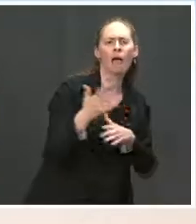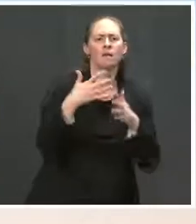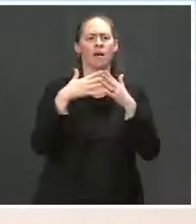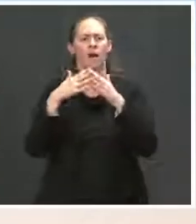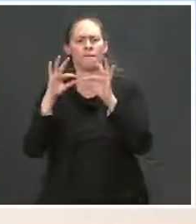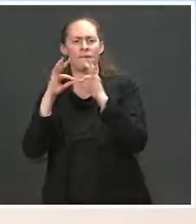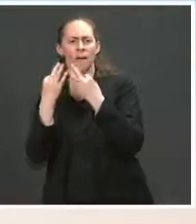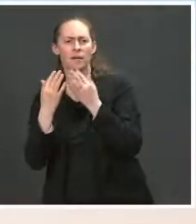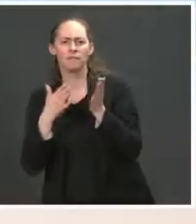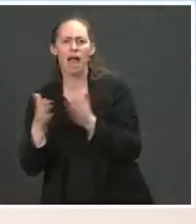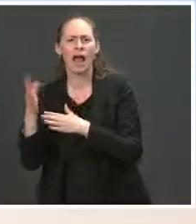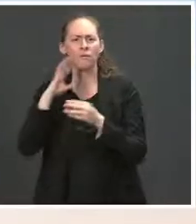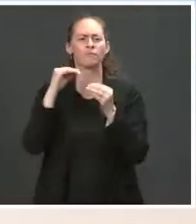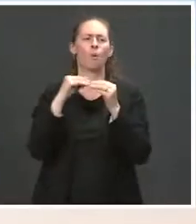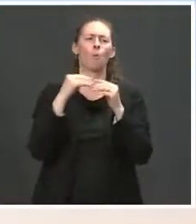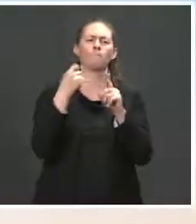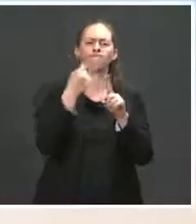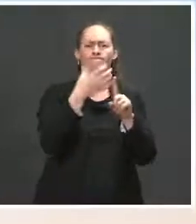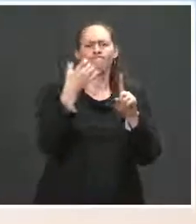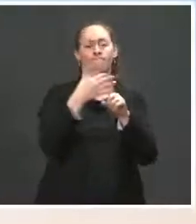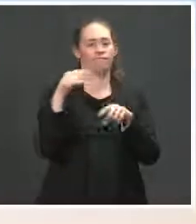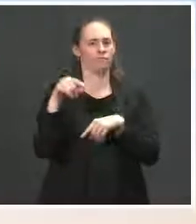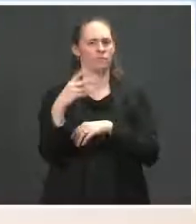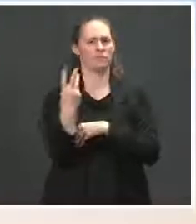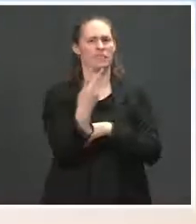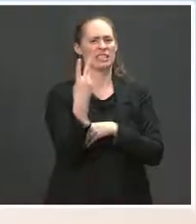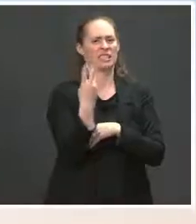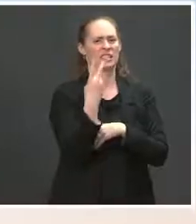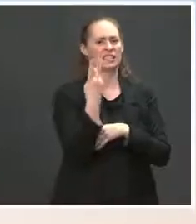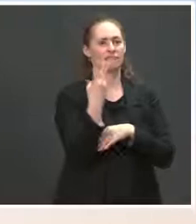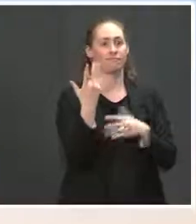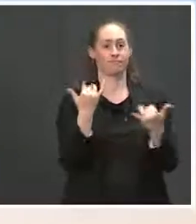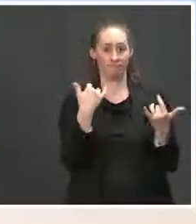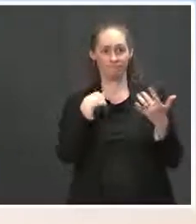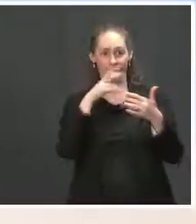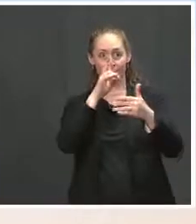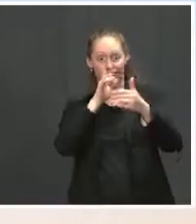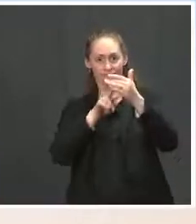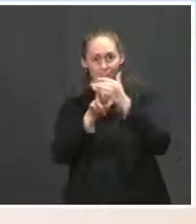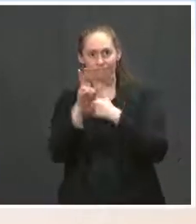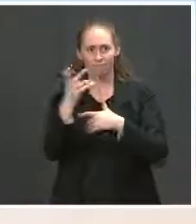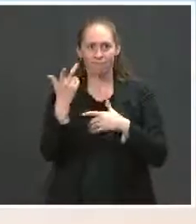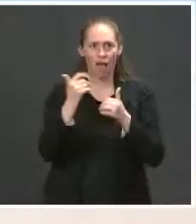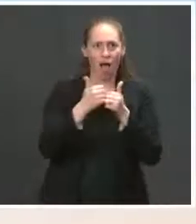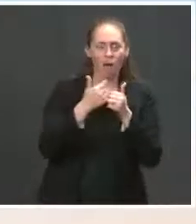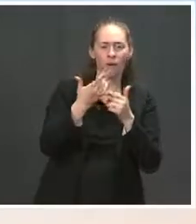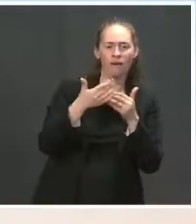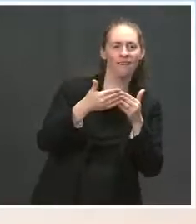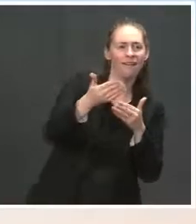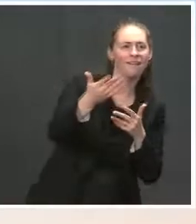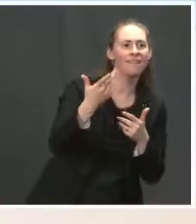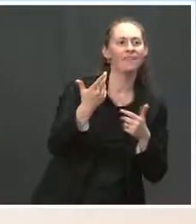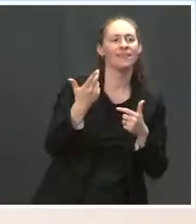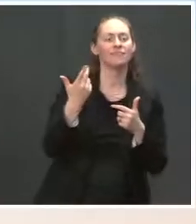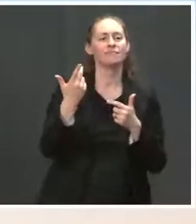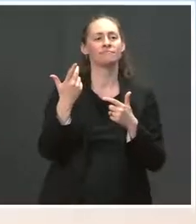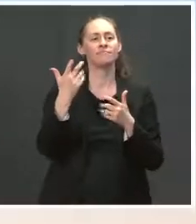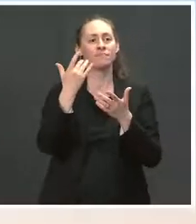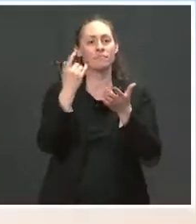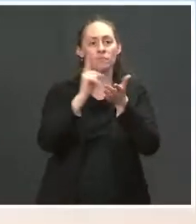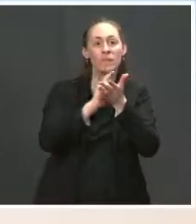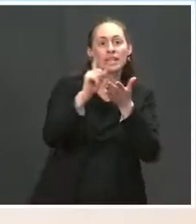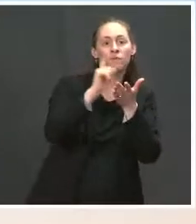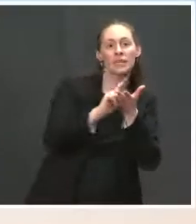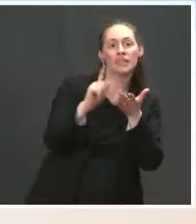at his joint address. But I don't have a prediction in terms of how many days a week. It really depends. We plan week by week and what is